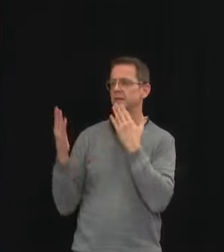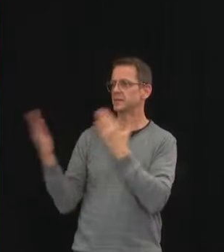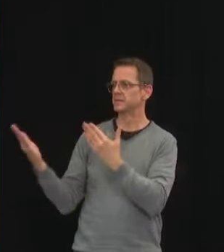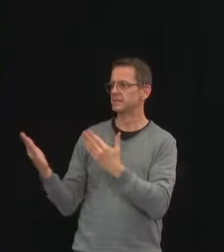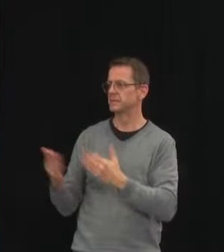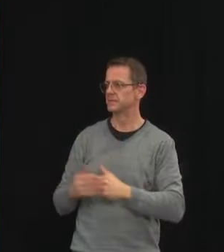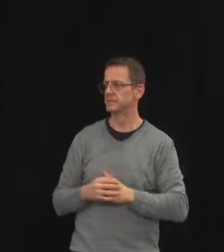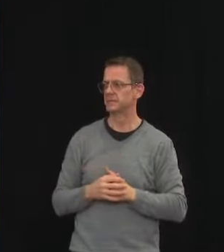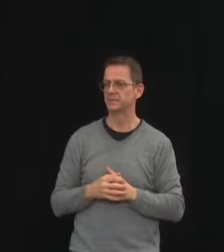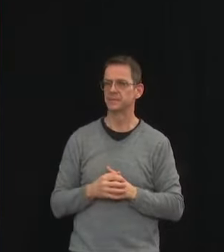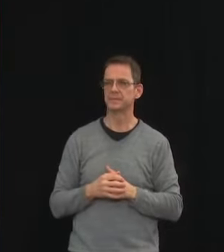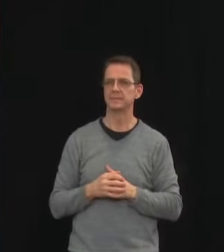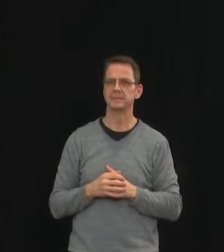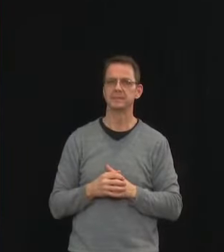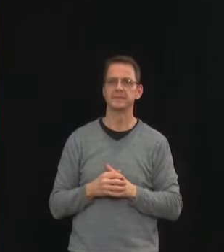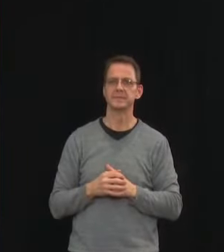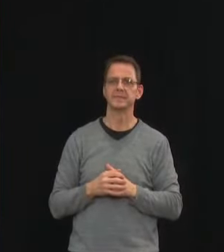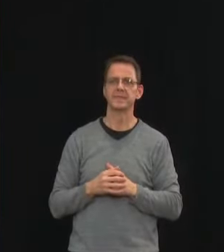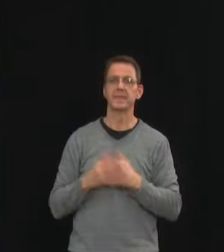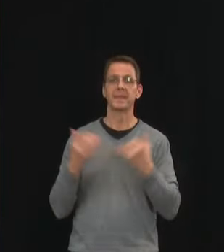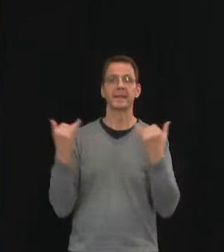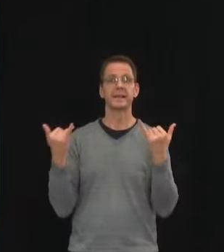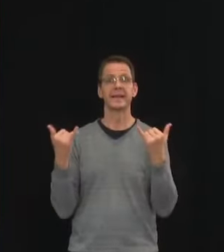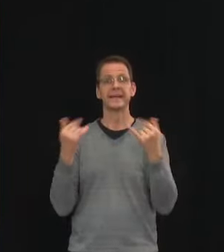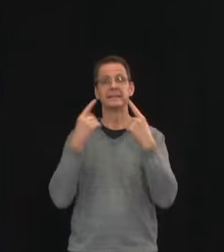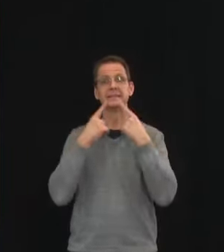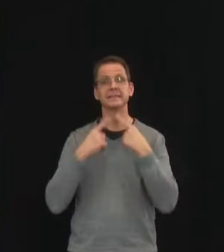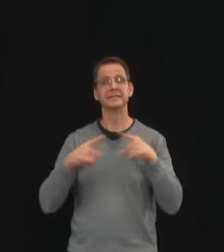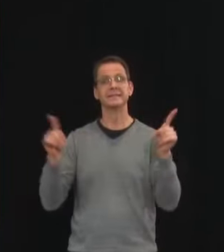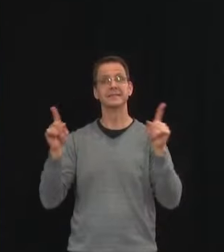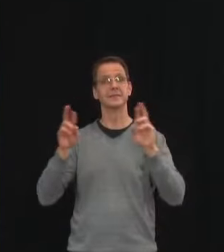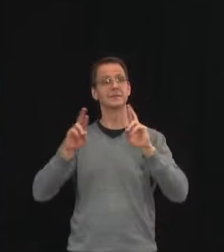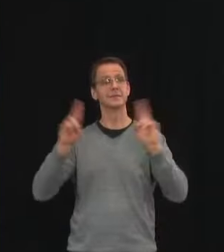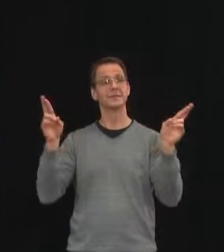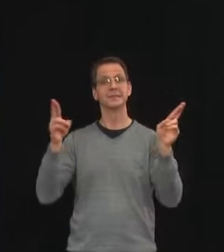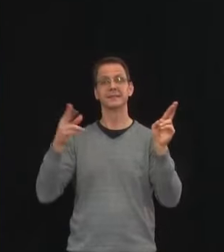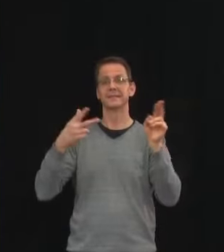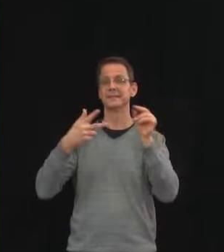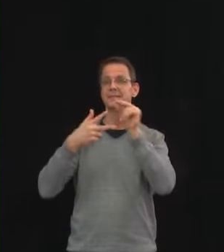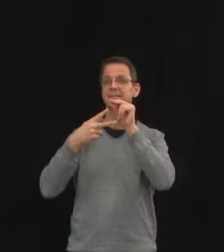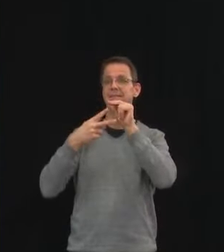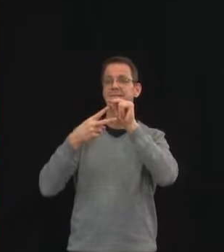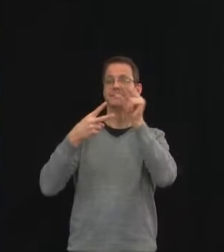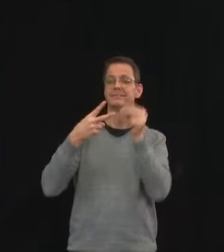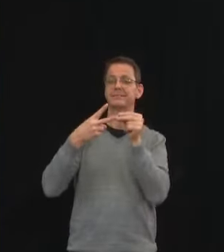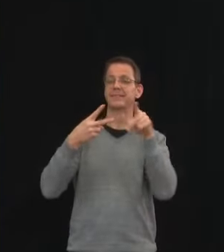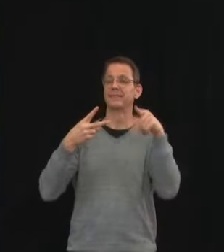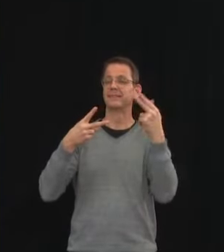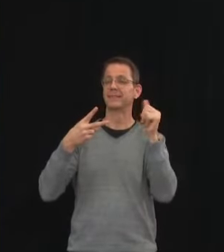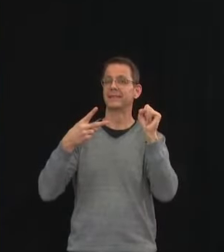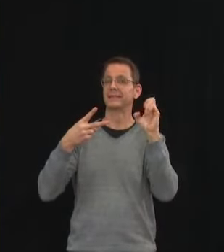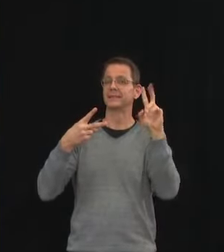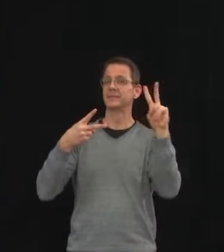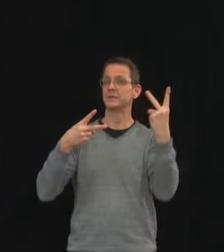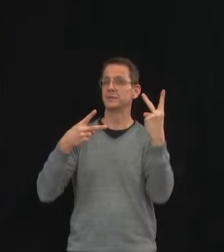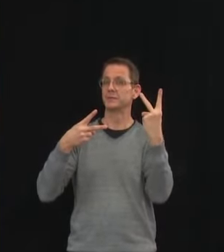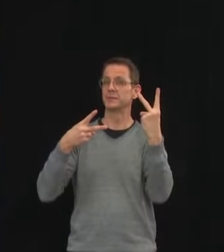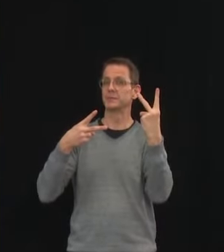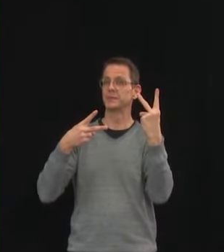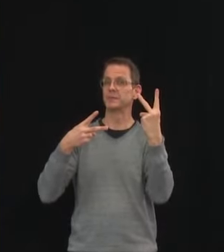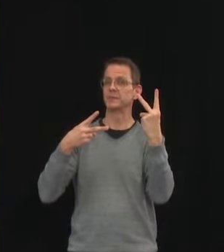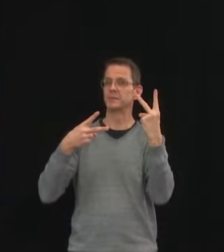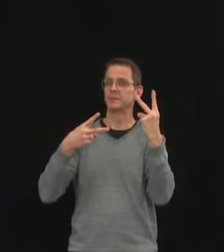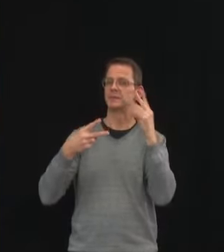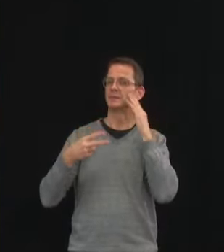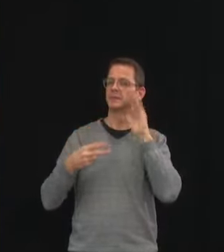smart step forward for our province. Now it was a little over a month ago that we announced our path forward and we laid out a